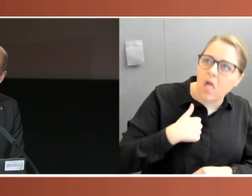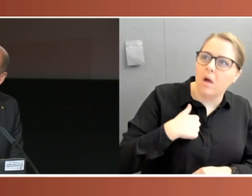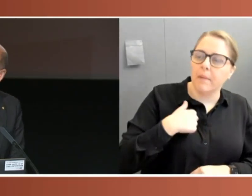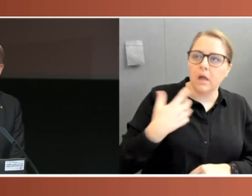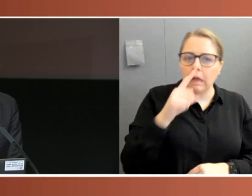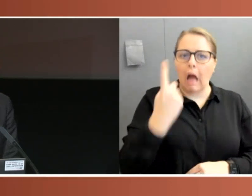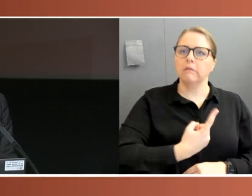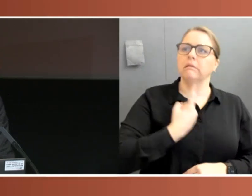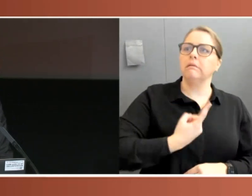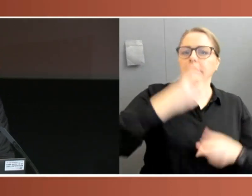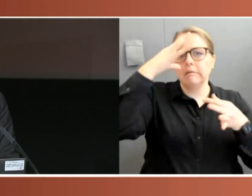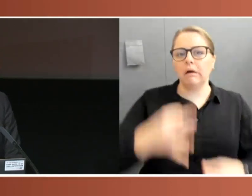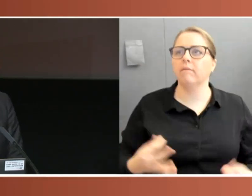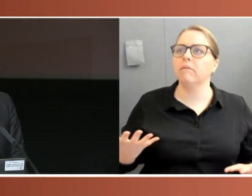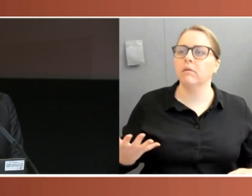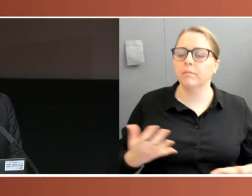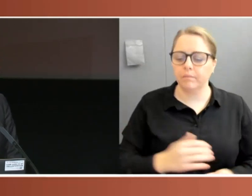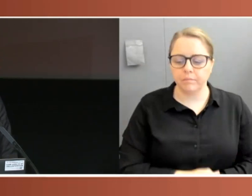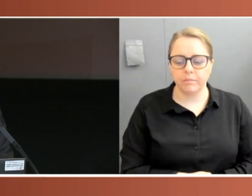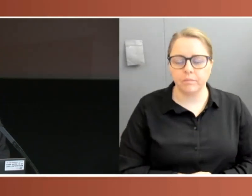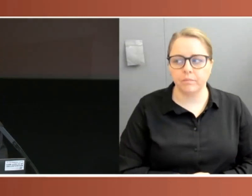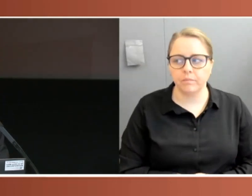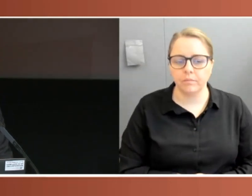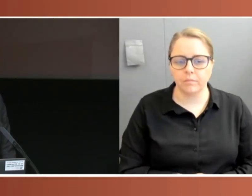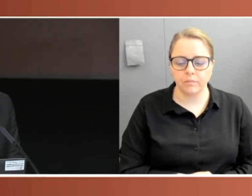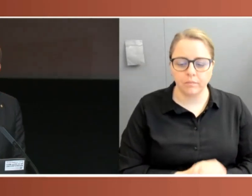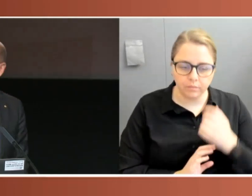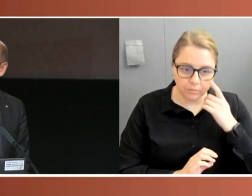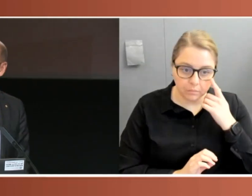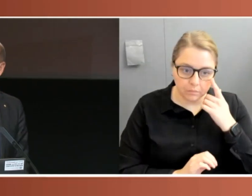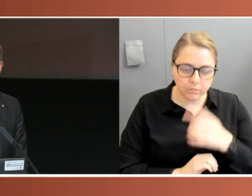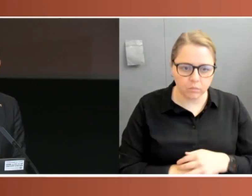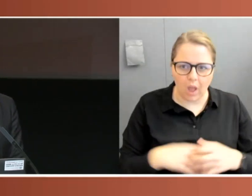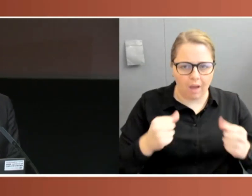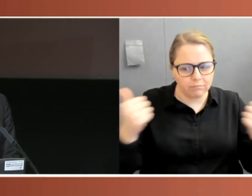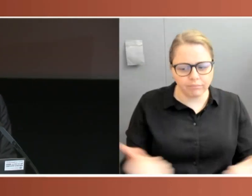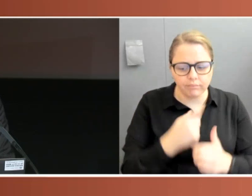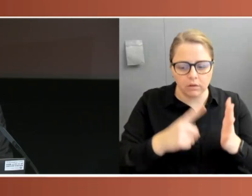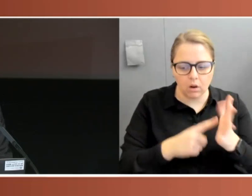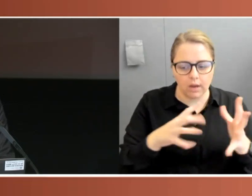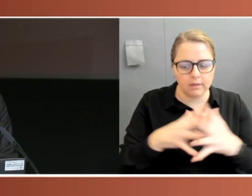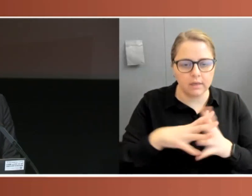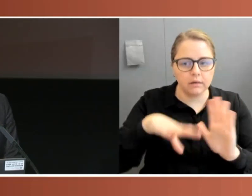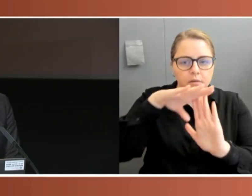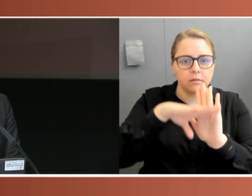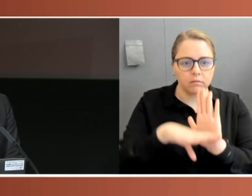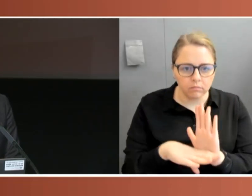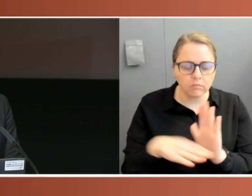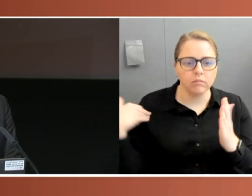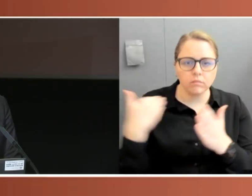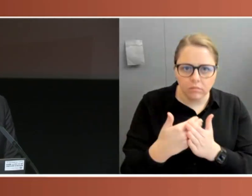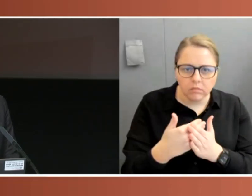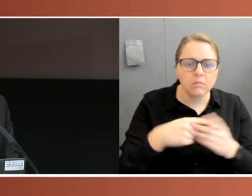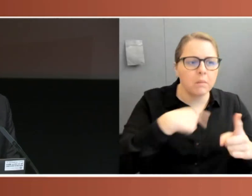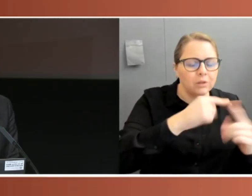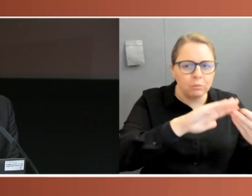These measures, the combination of extreme measures, combined with growing community concern, combined